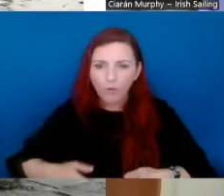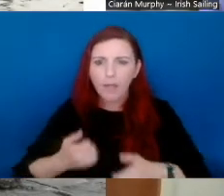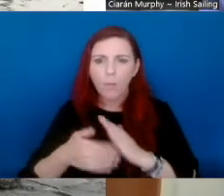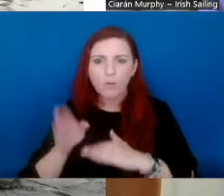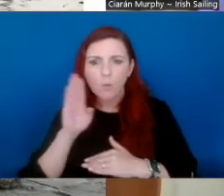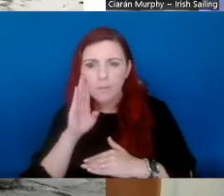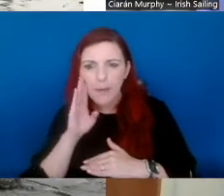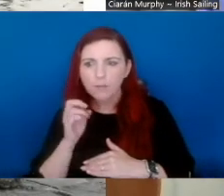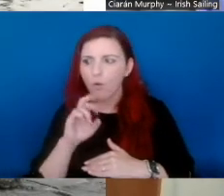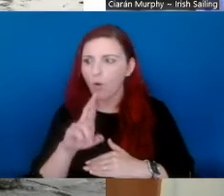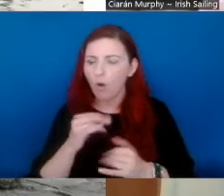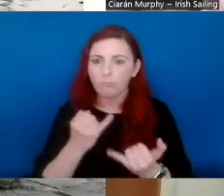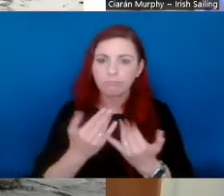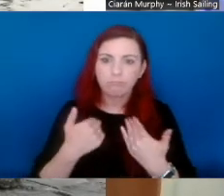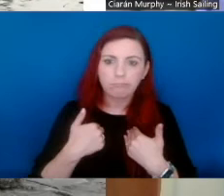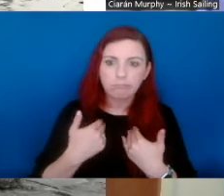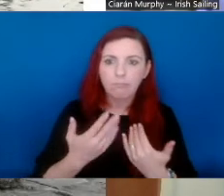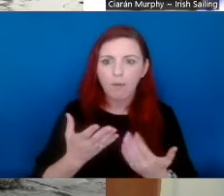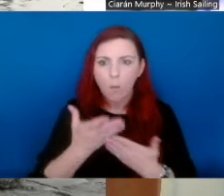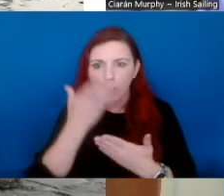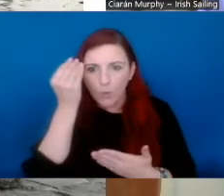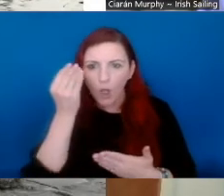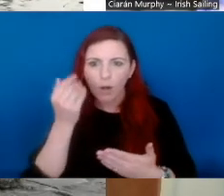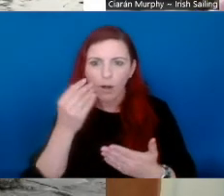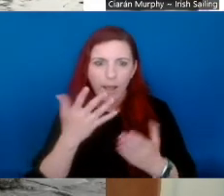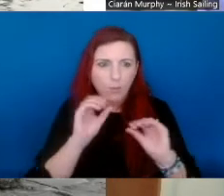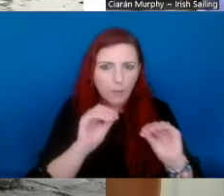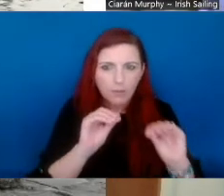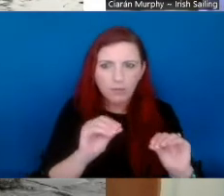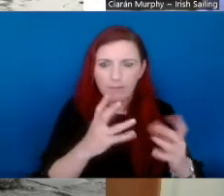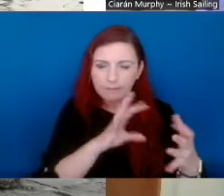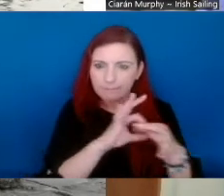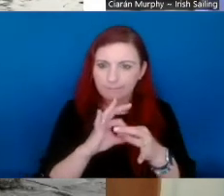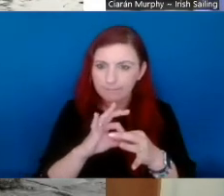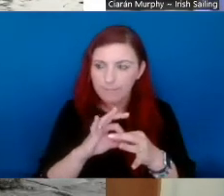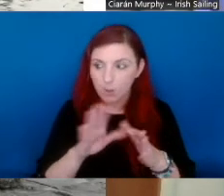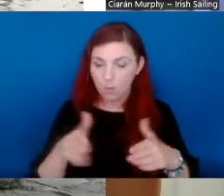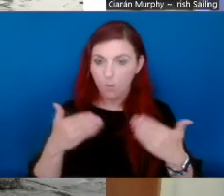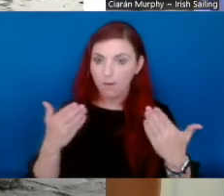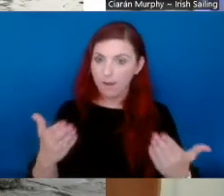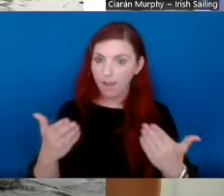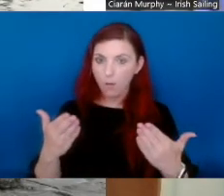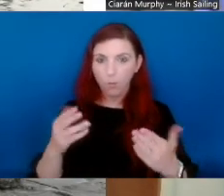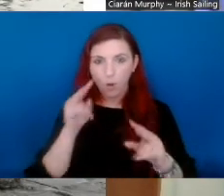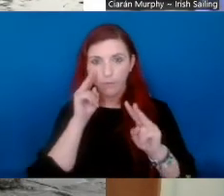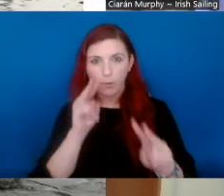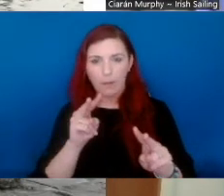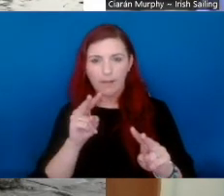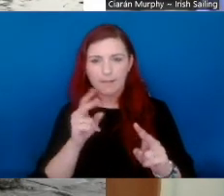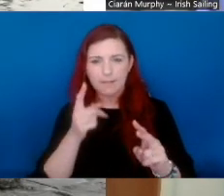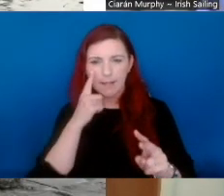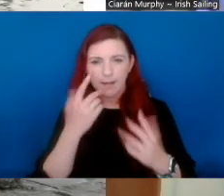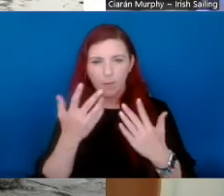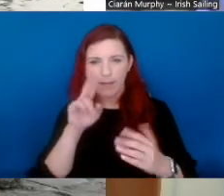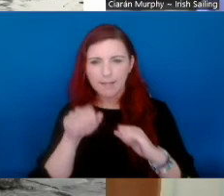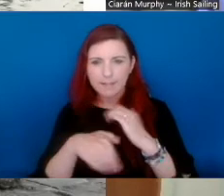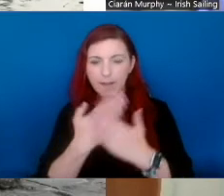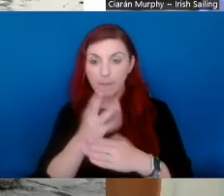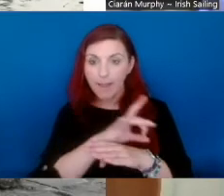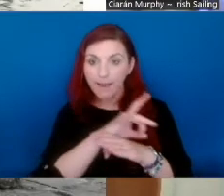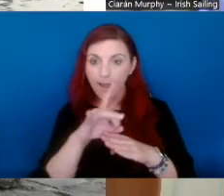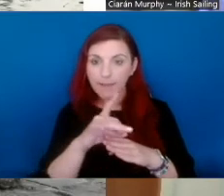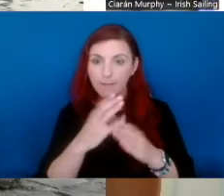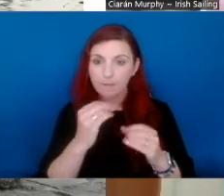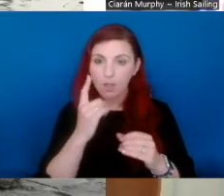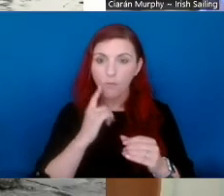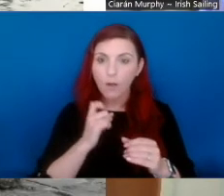things like saying education and how they learn. And now what we're looking at is developing that type of software to